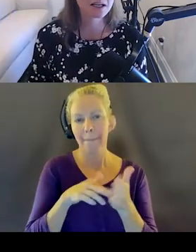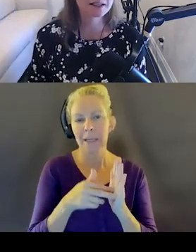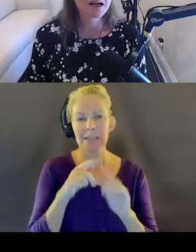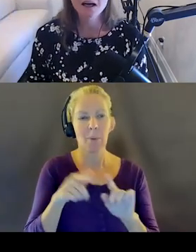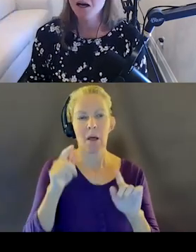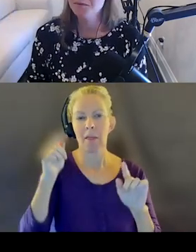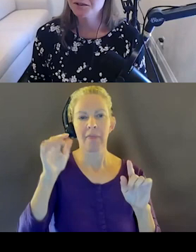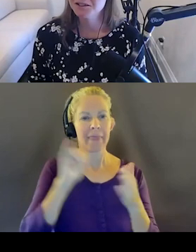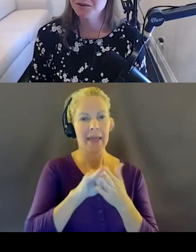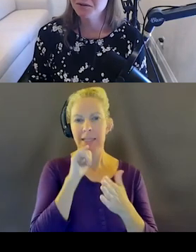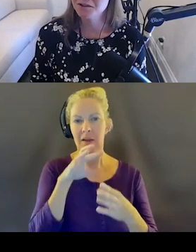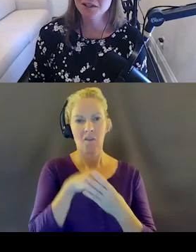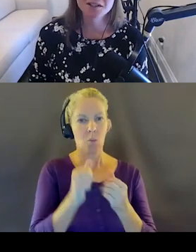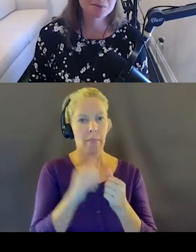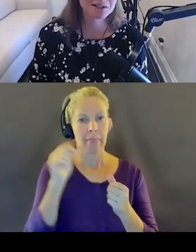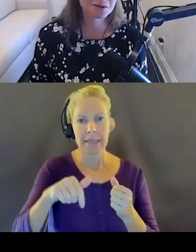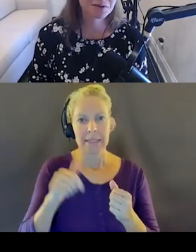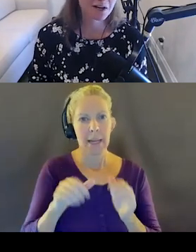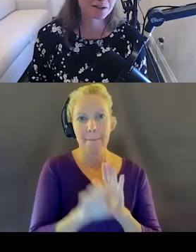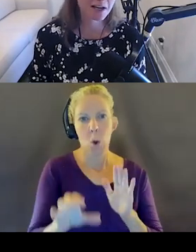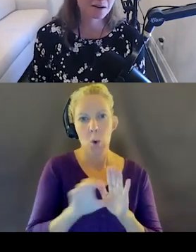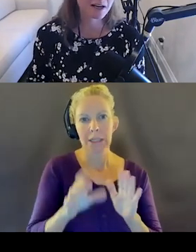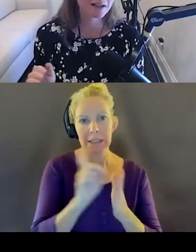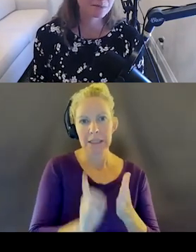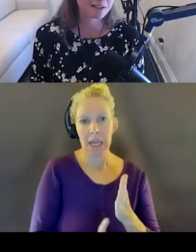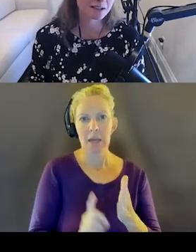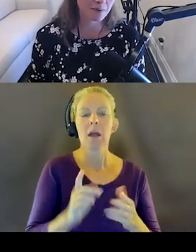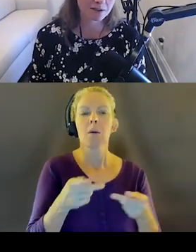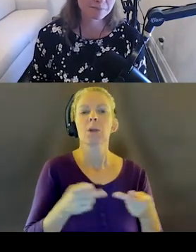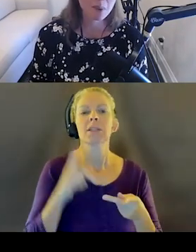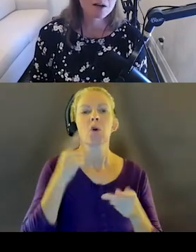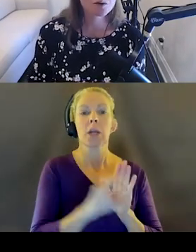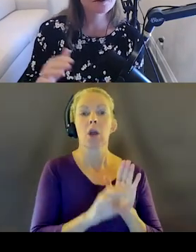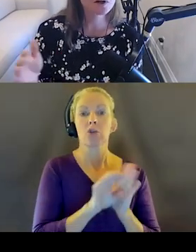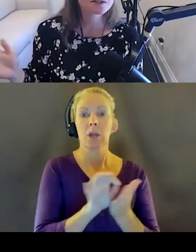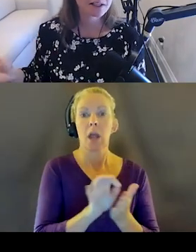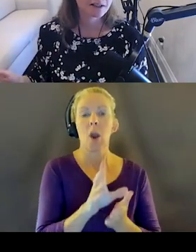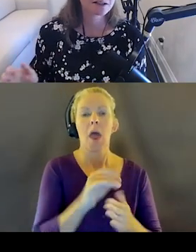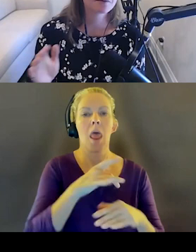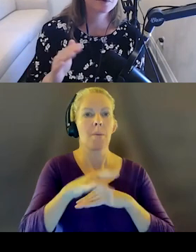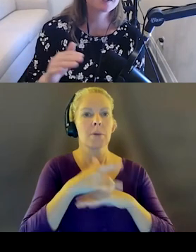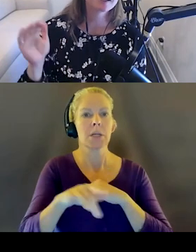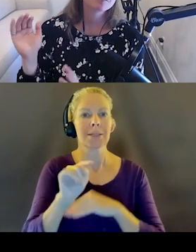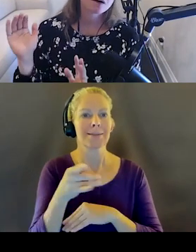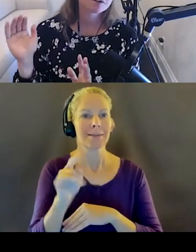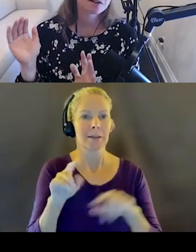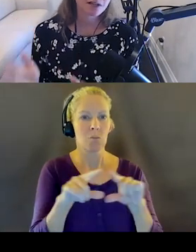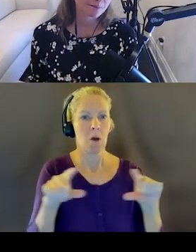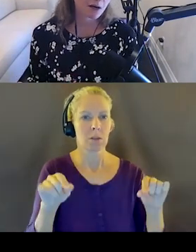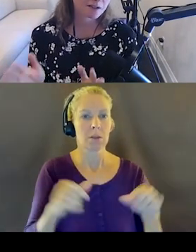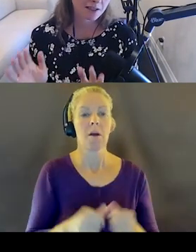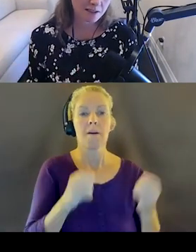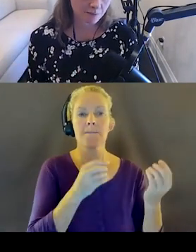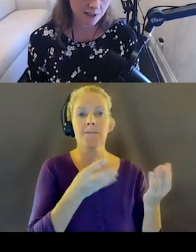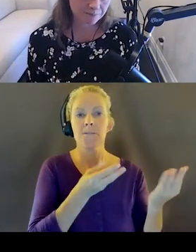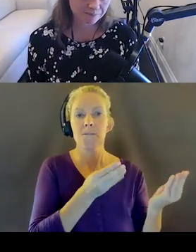component design. There's a placeholder for instructions, a placeholder for character count, and an empty text box. So the flow is like this. If we tab onto the